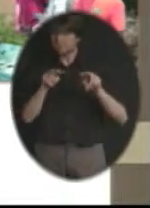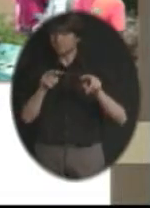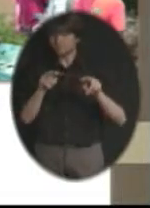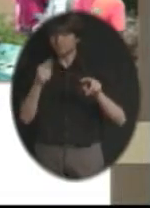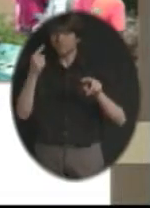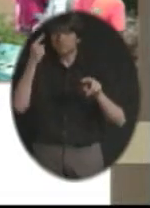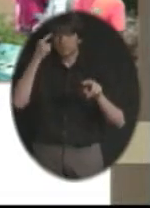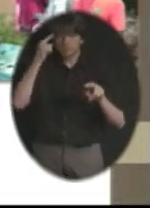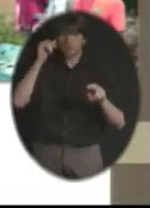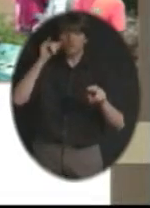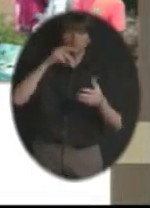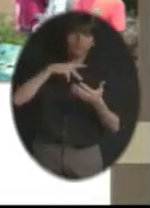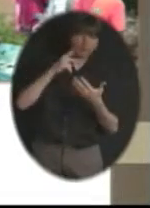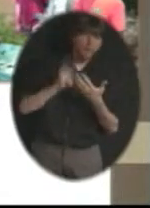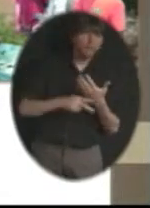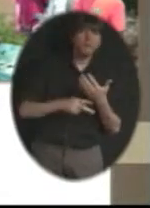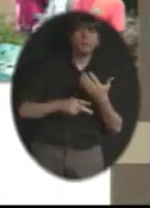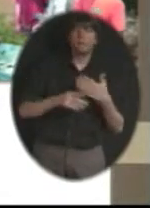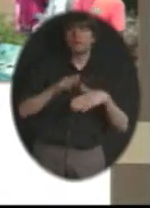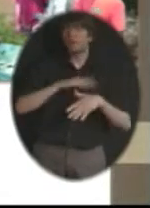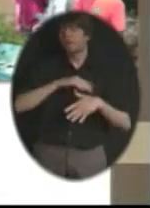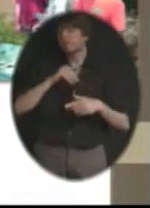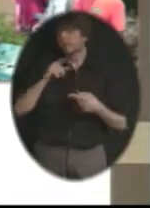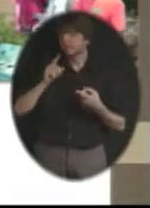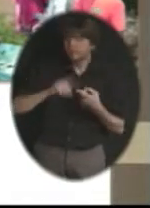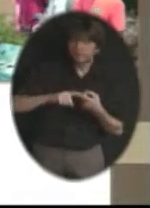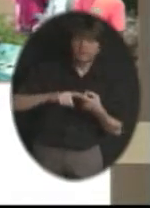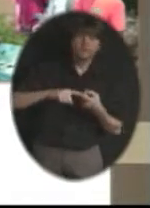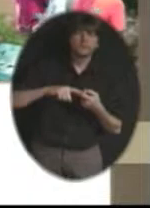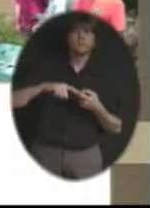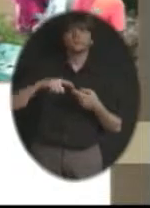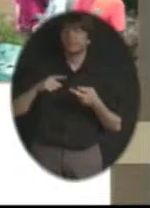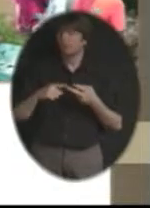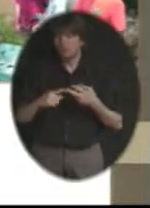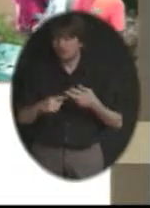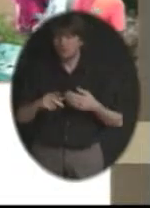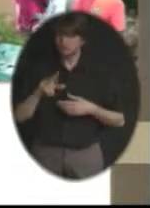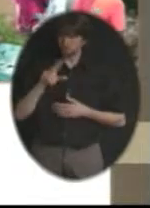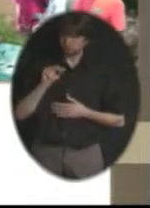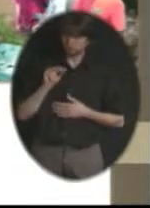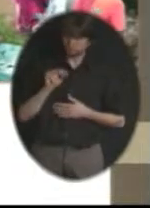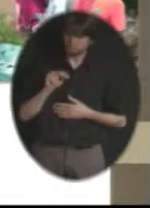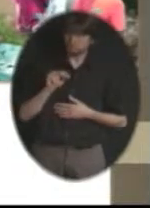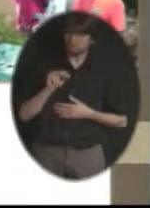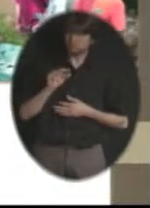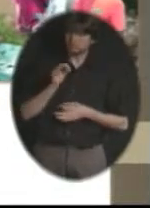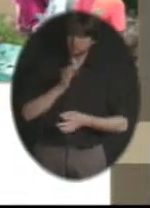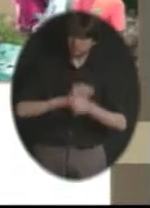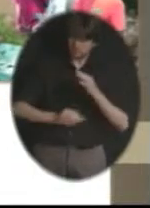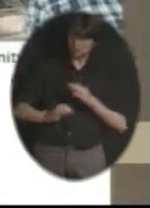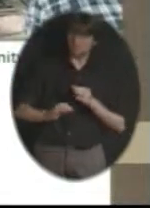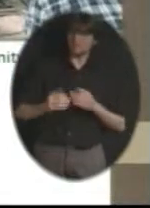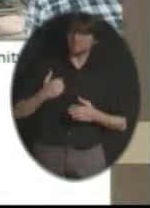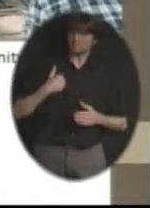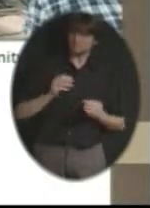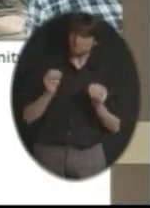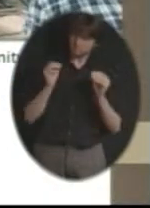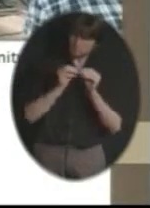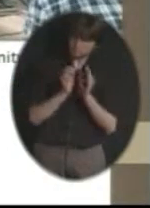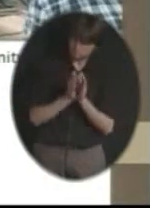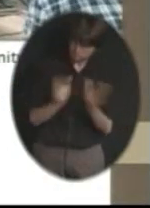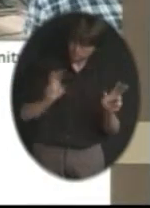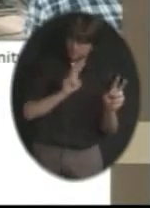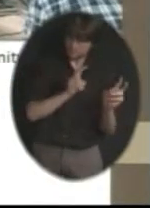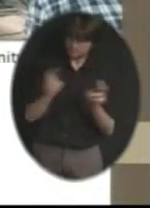we want a program on this or that. They really didn't. They came back with these more broad-based themes. So then we